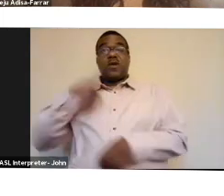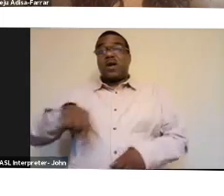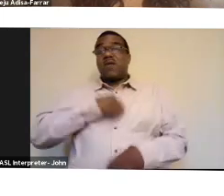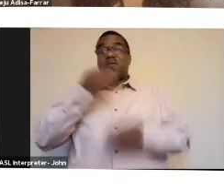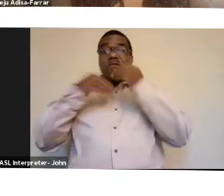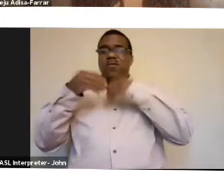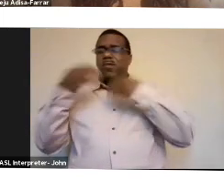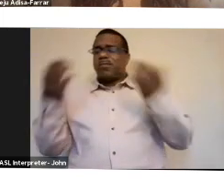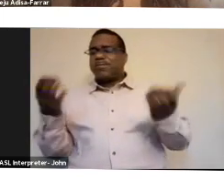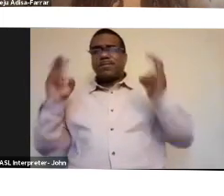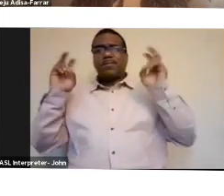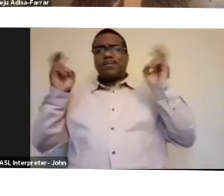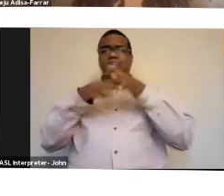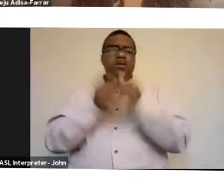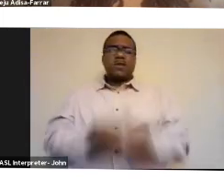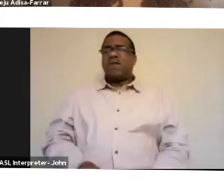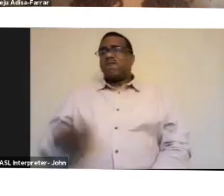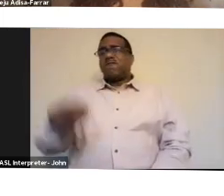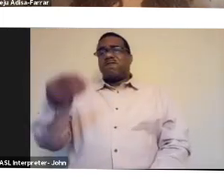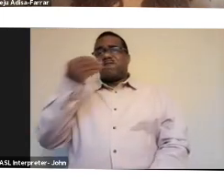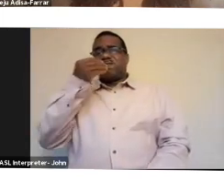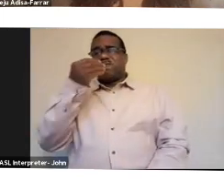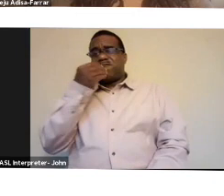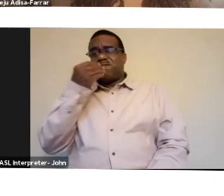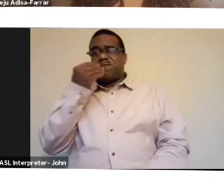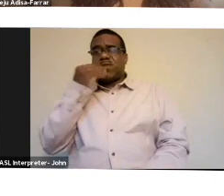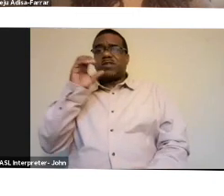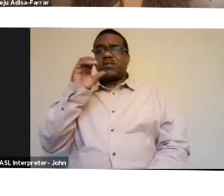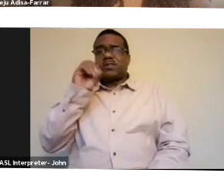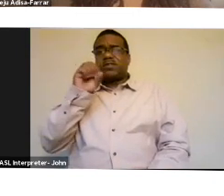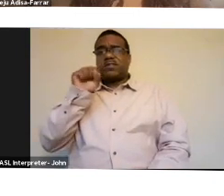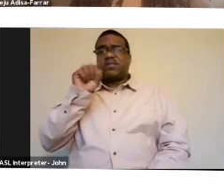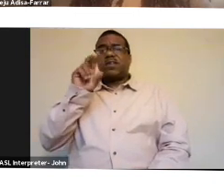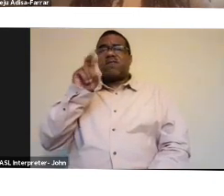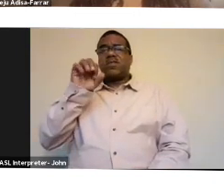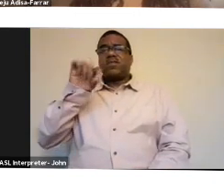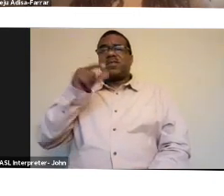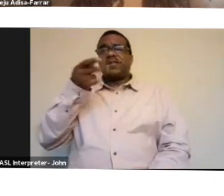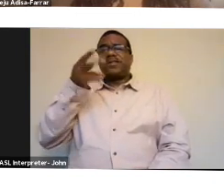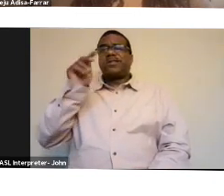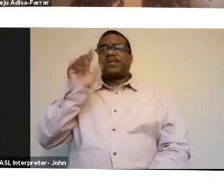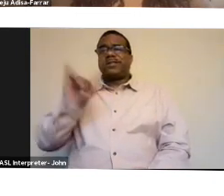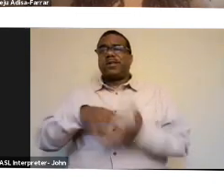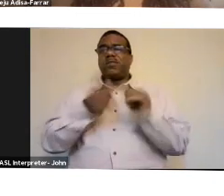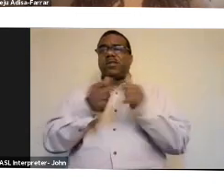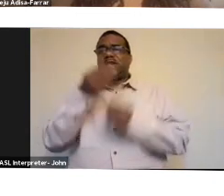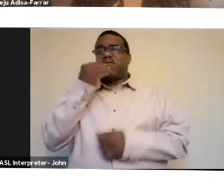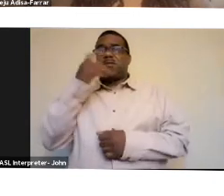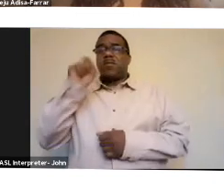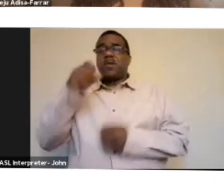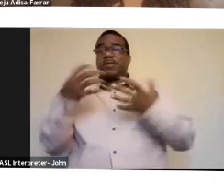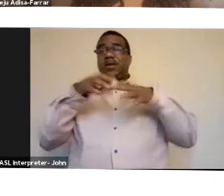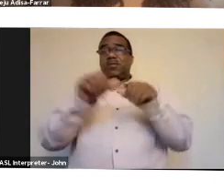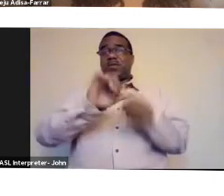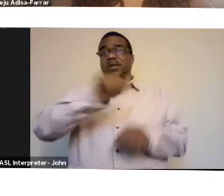food sovereignty and why is it important? Well, if a system is regenerative, then it needs to be integrated with other agricultural